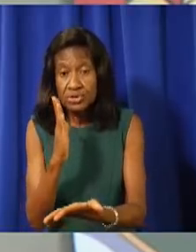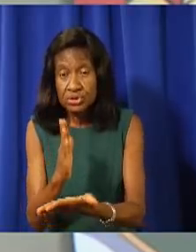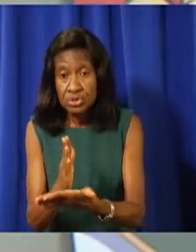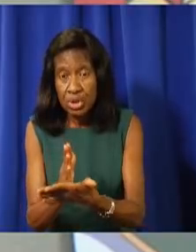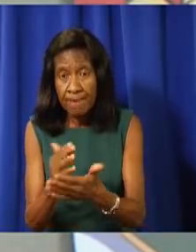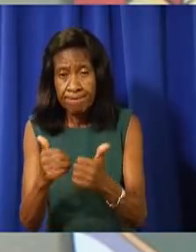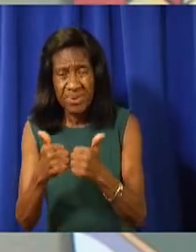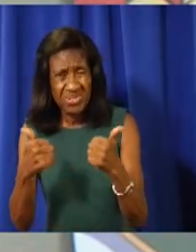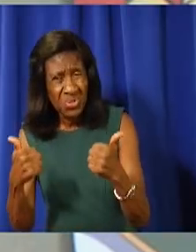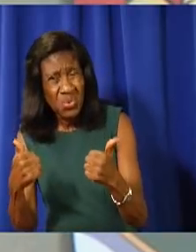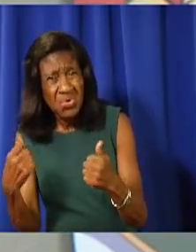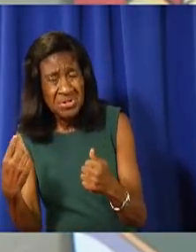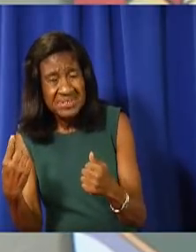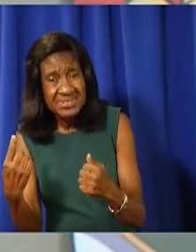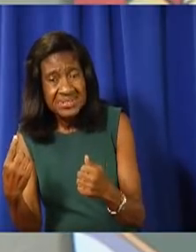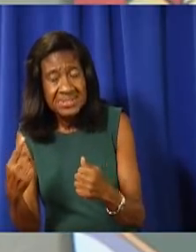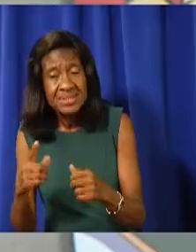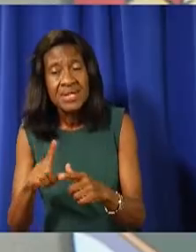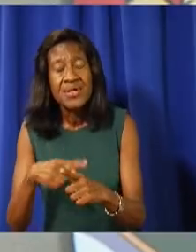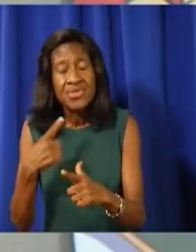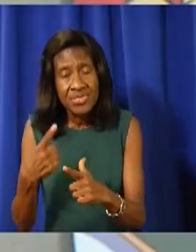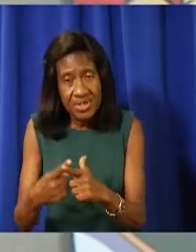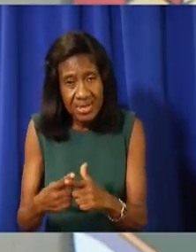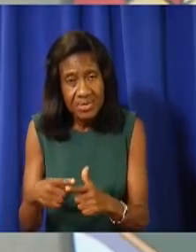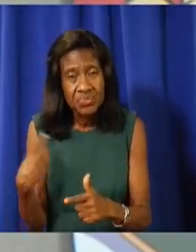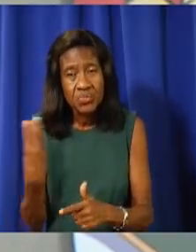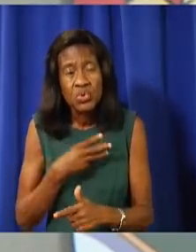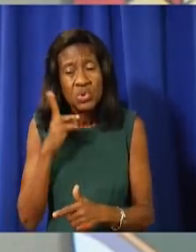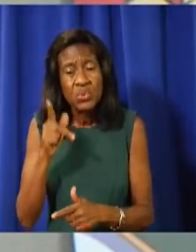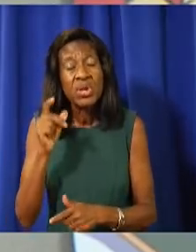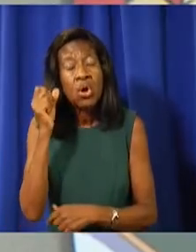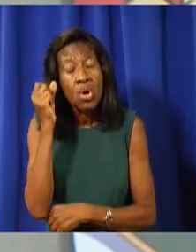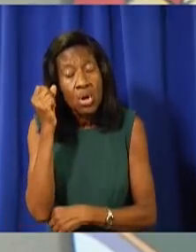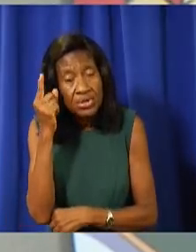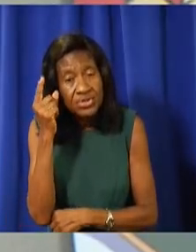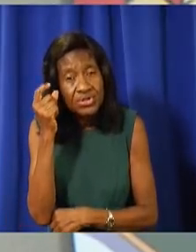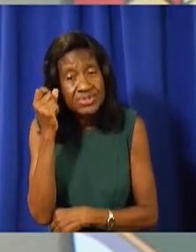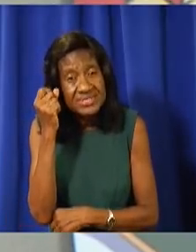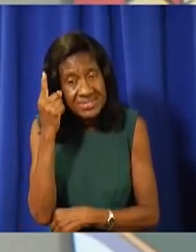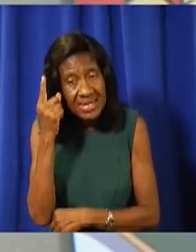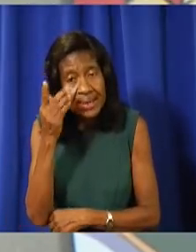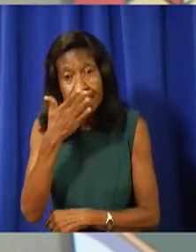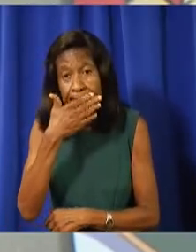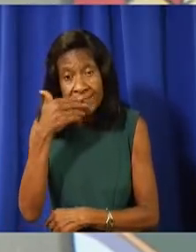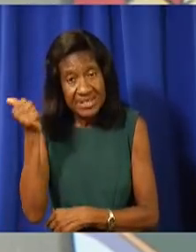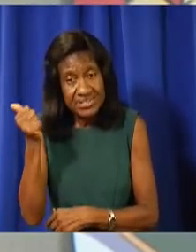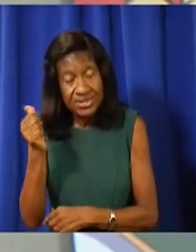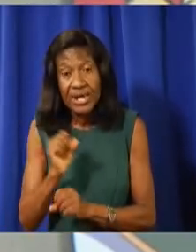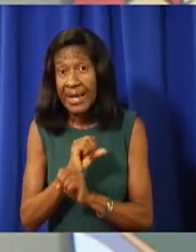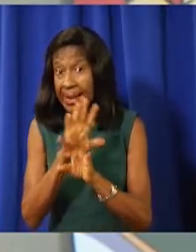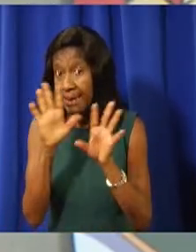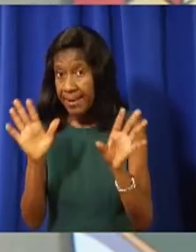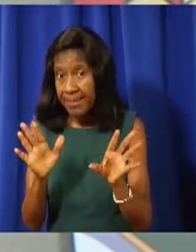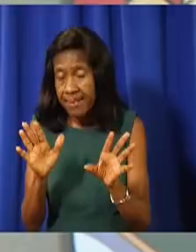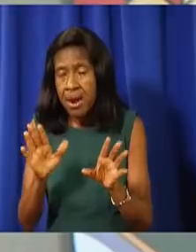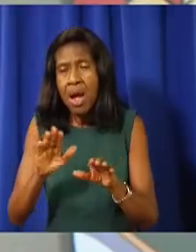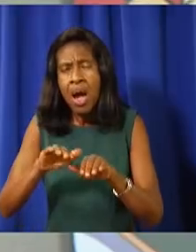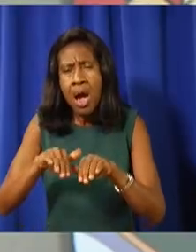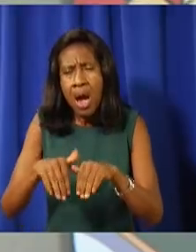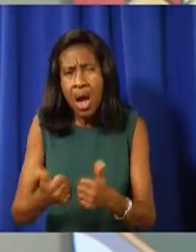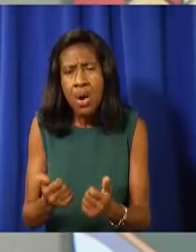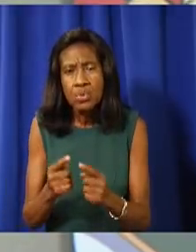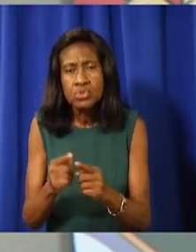ensure that we have very clear public health guidelines and protocols, how we're going to protect people.